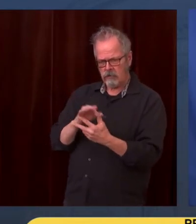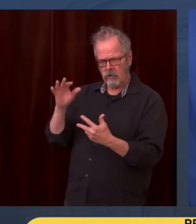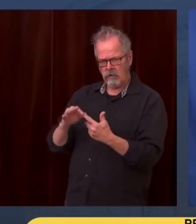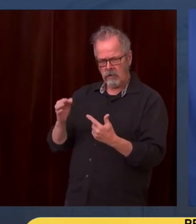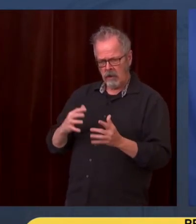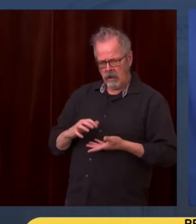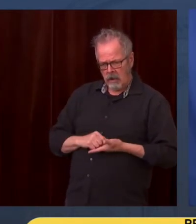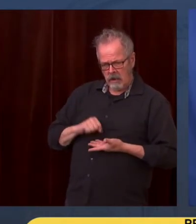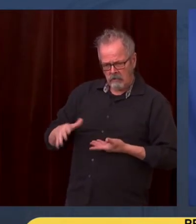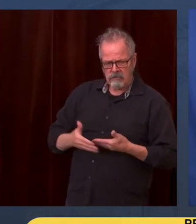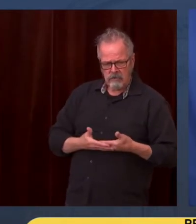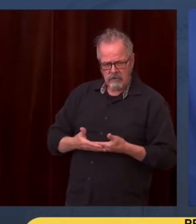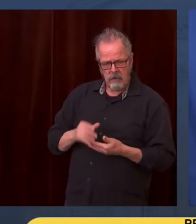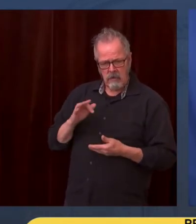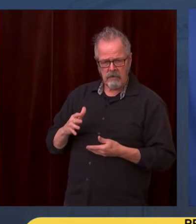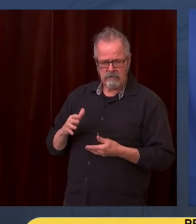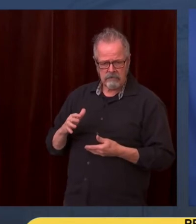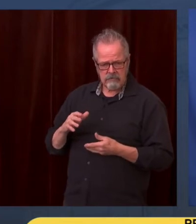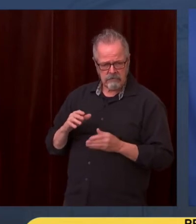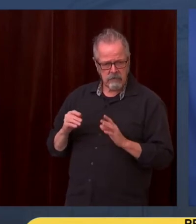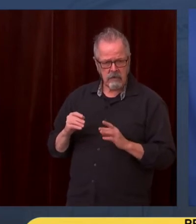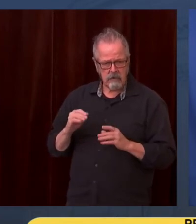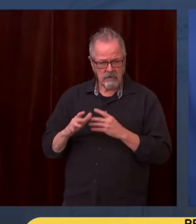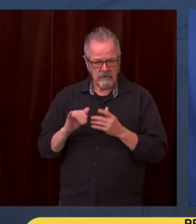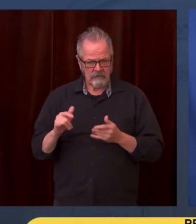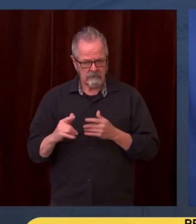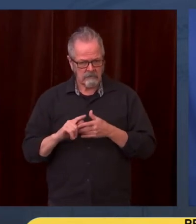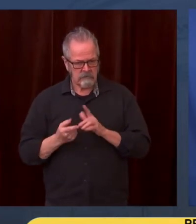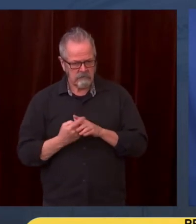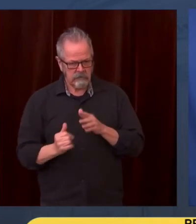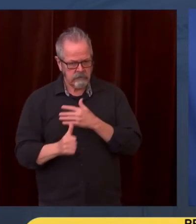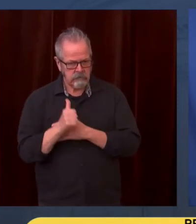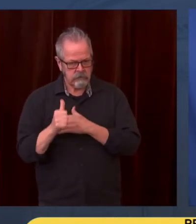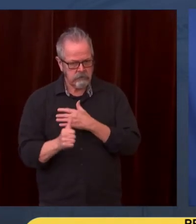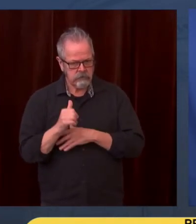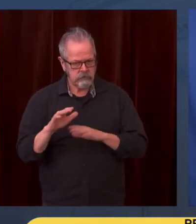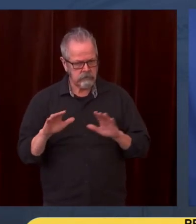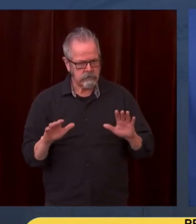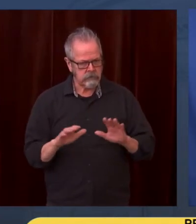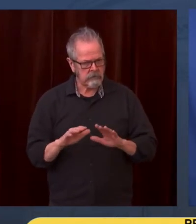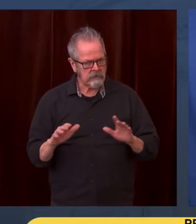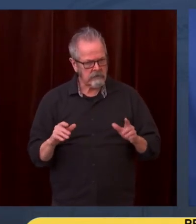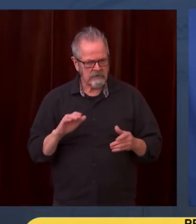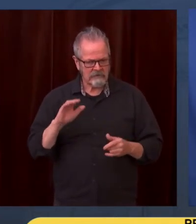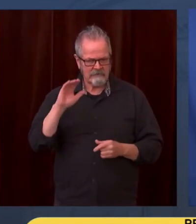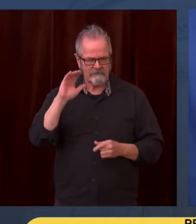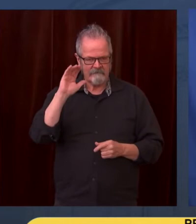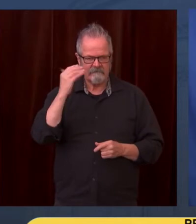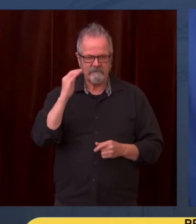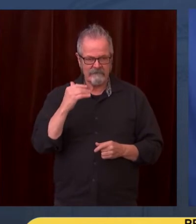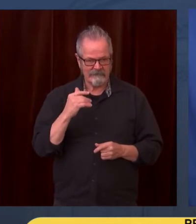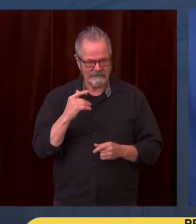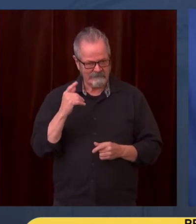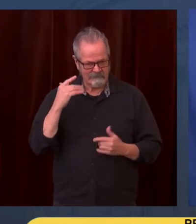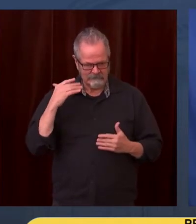people's right to choice in the state of Washington will yet again be under attack in our fair state. So I can say